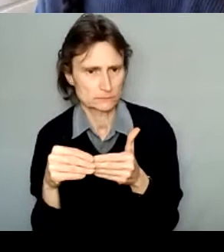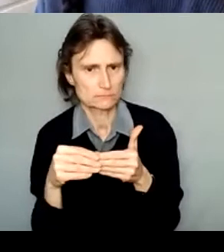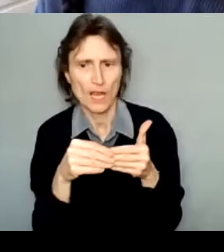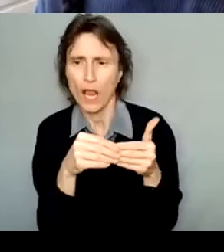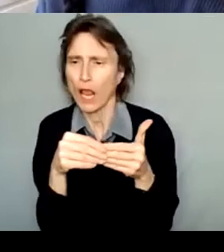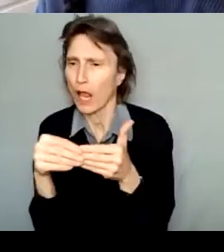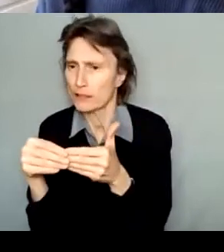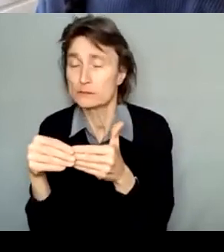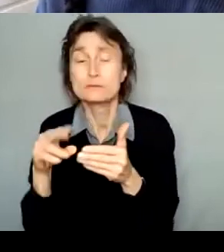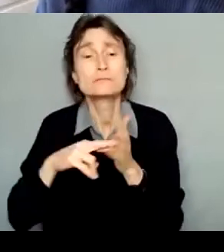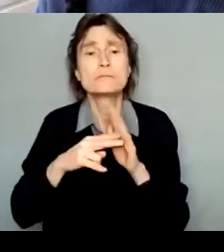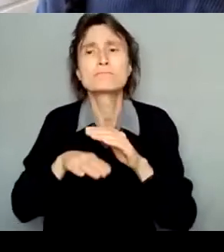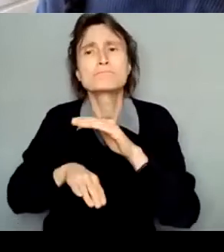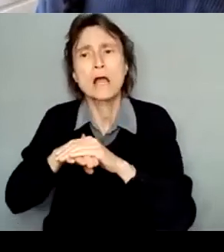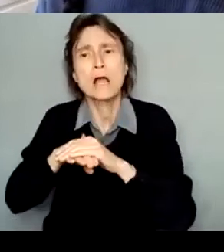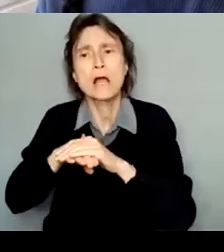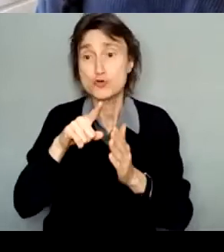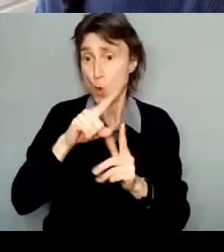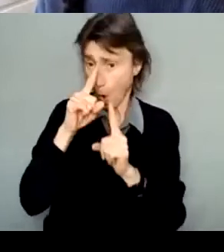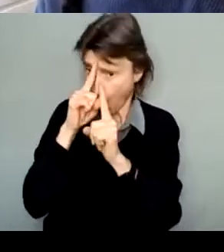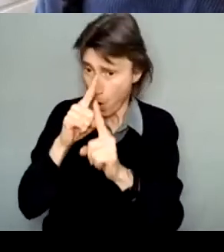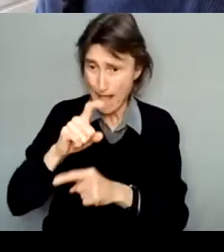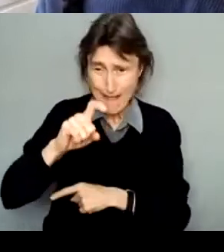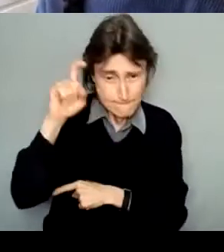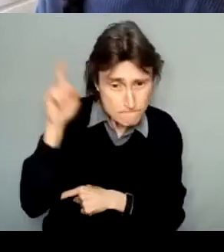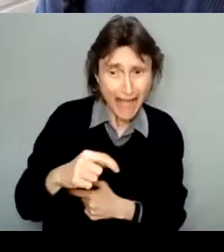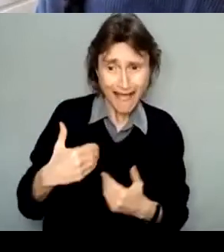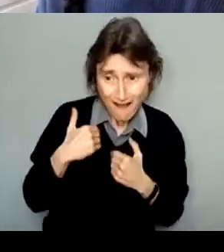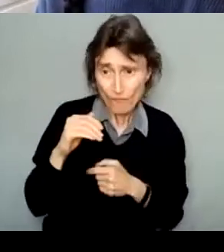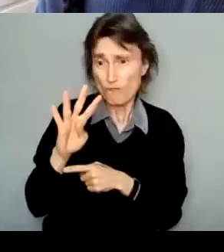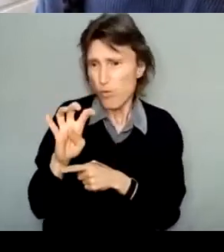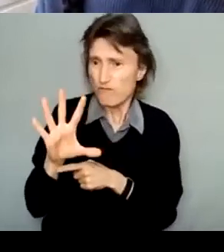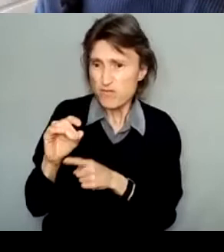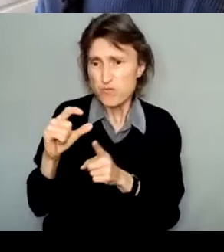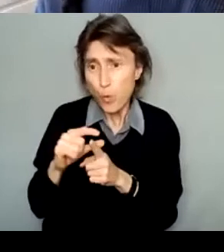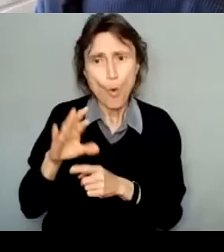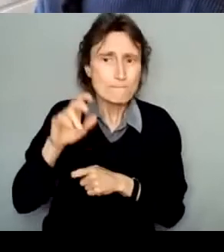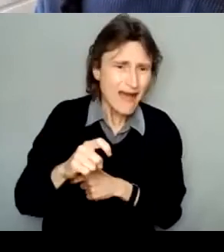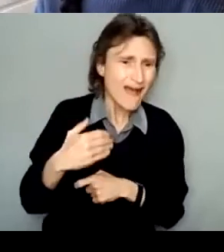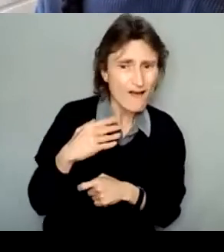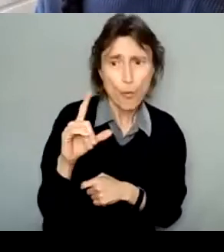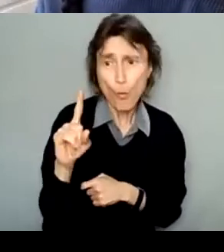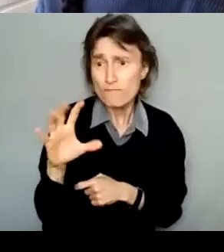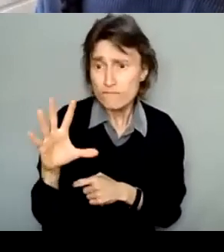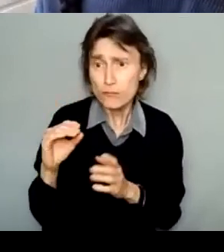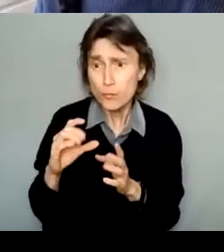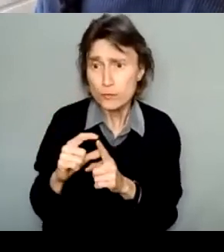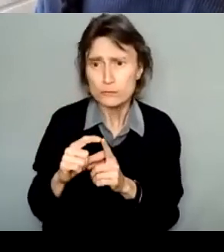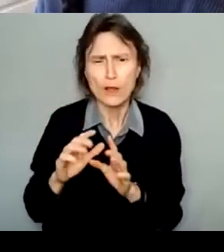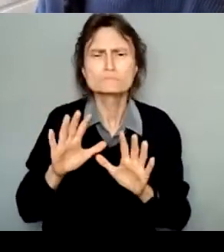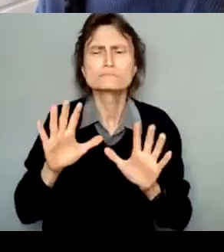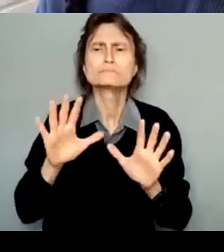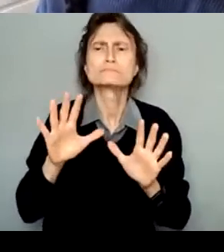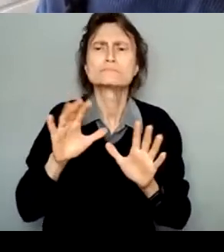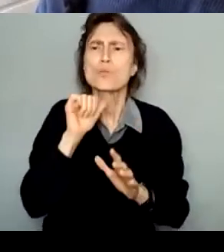maximum, not necessarily the goal. So if you do not need to use up the entire word count to make your case, don't feel compelled to